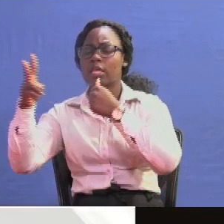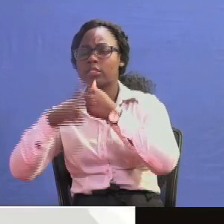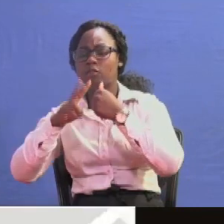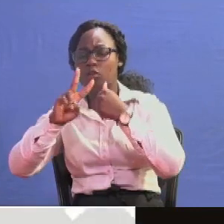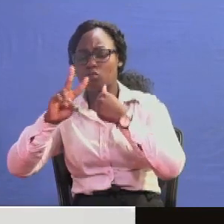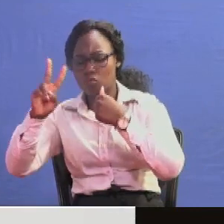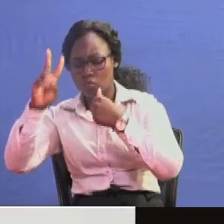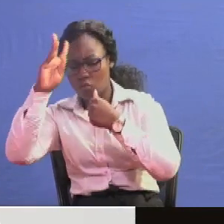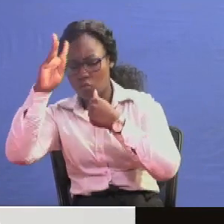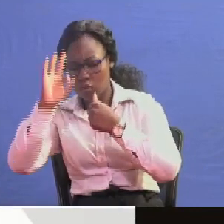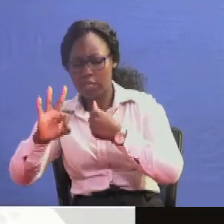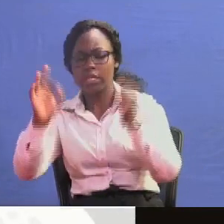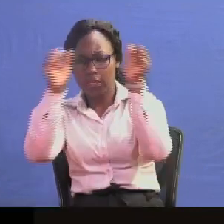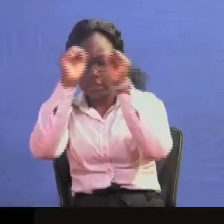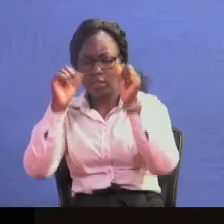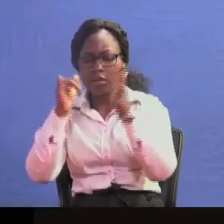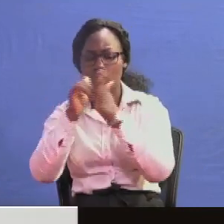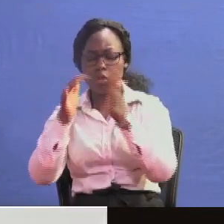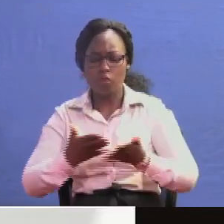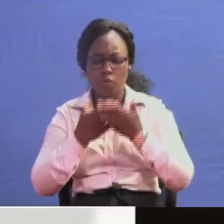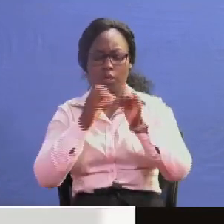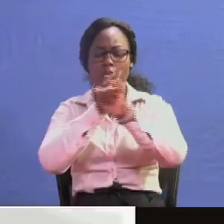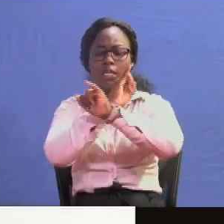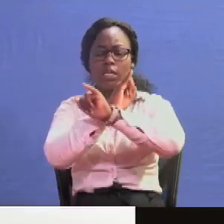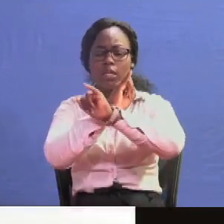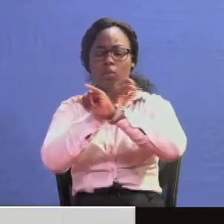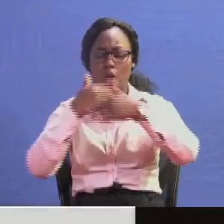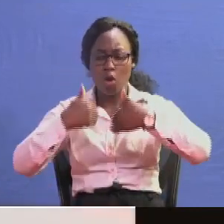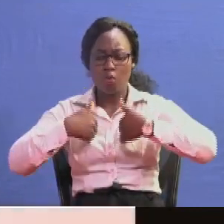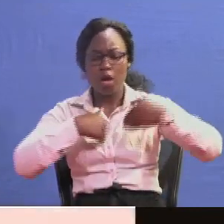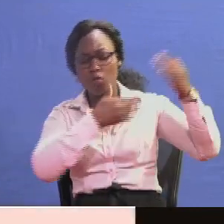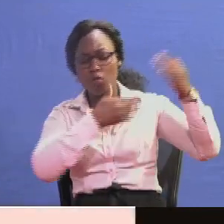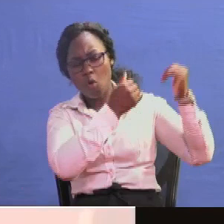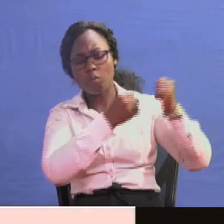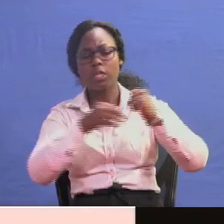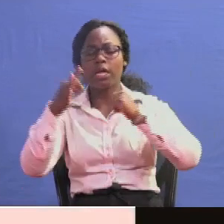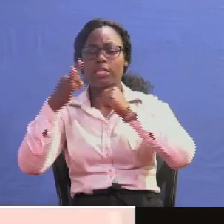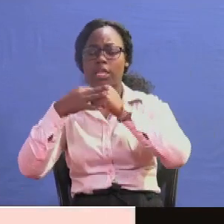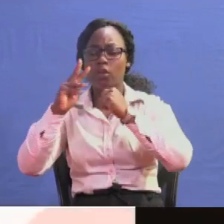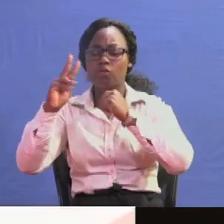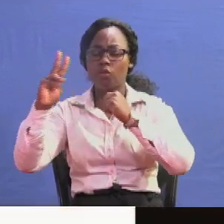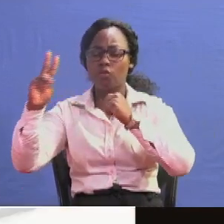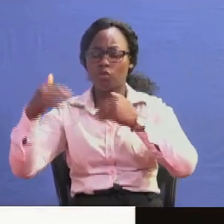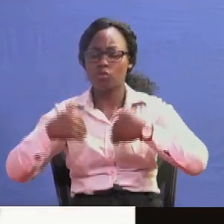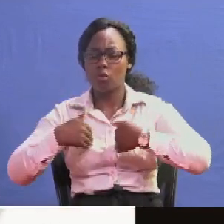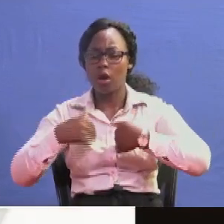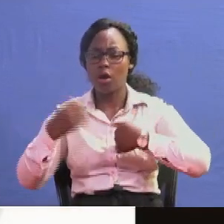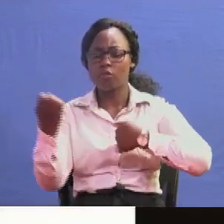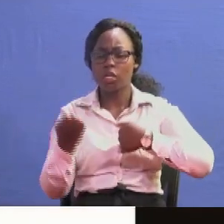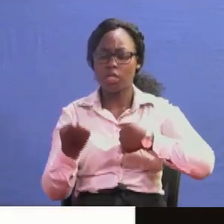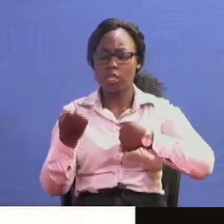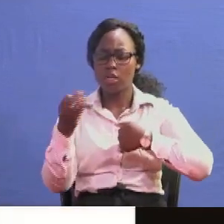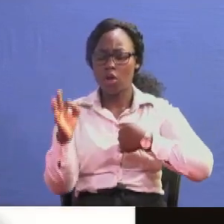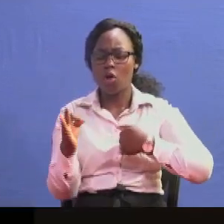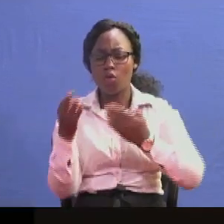that was at was proposed at independence we had hoped that april will serve the needs of the emerging